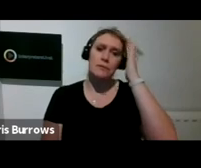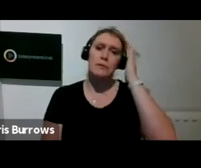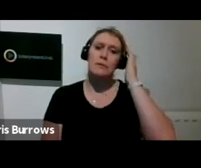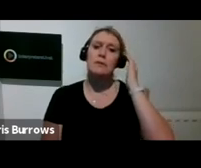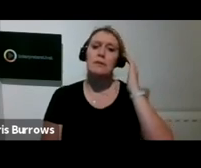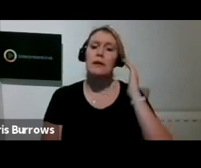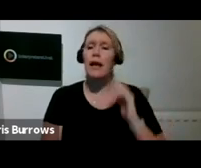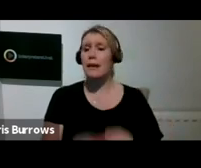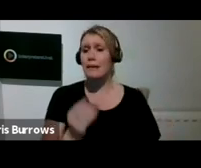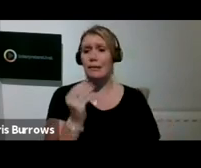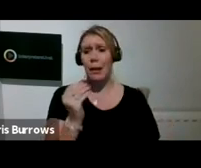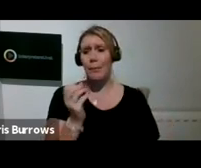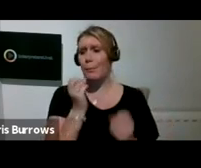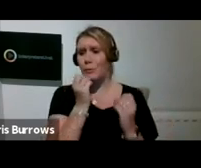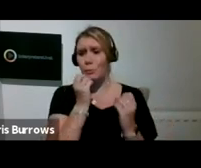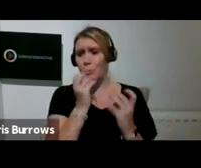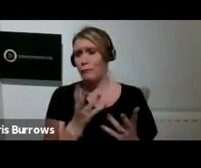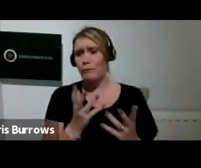absolutely lovely.